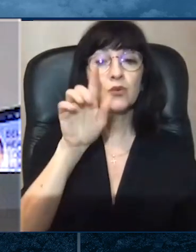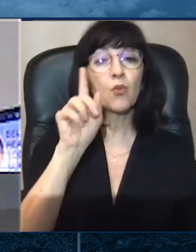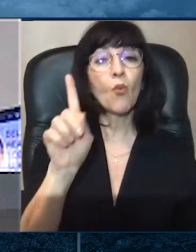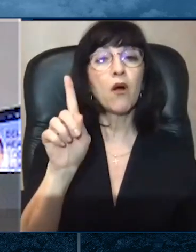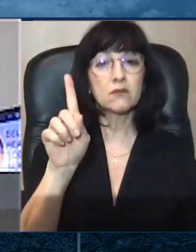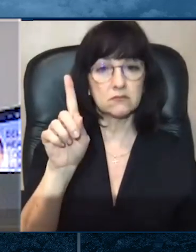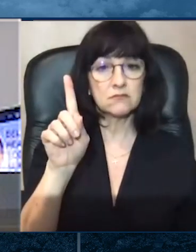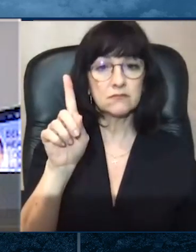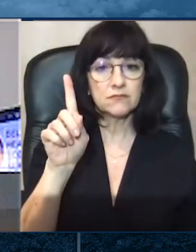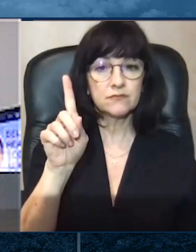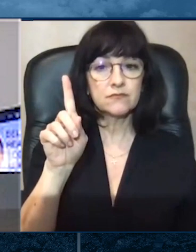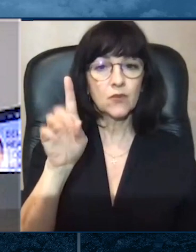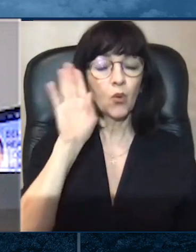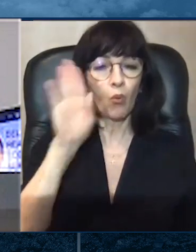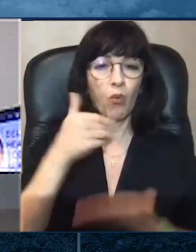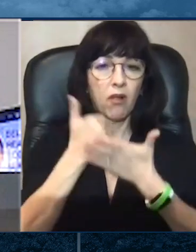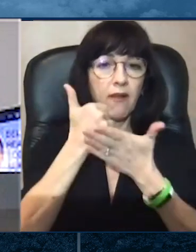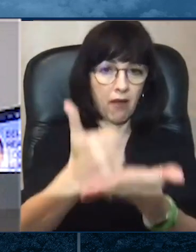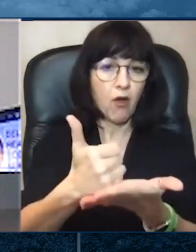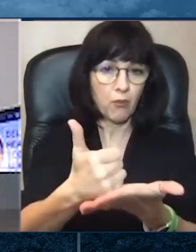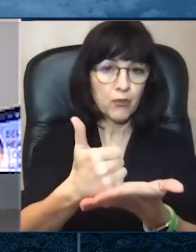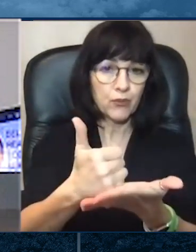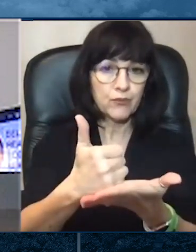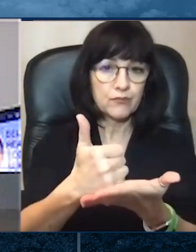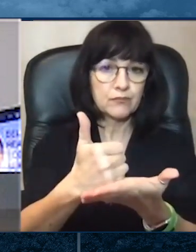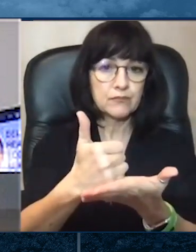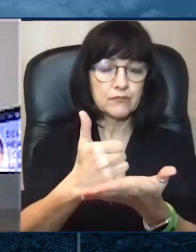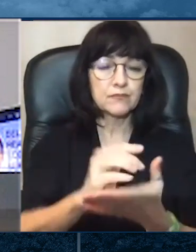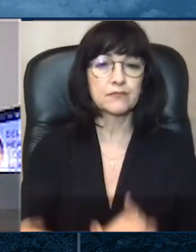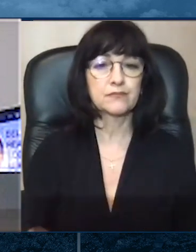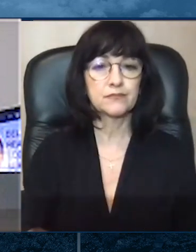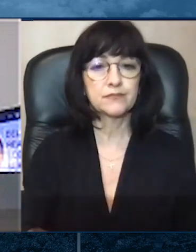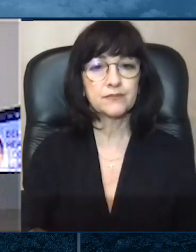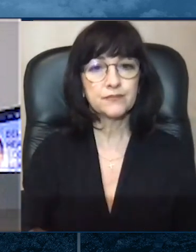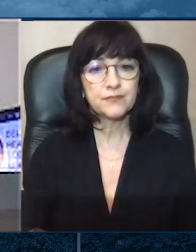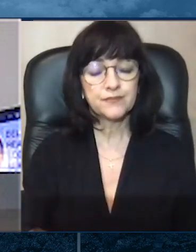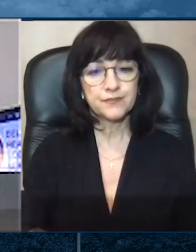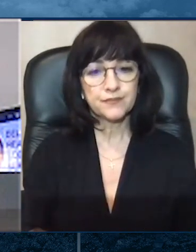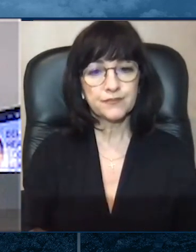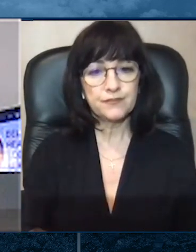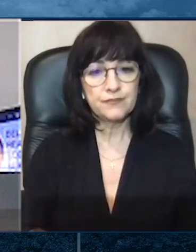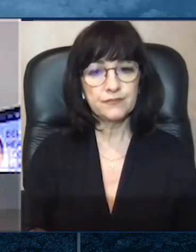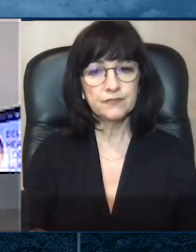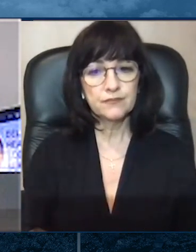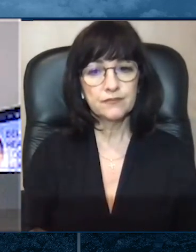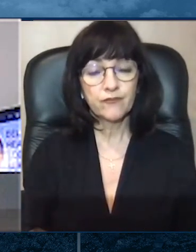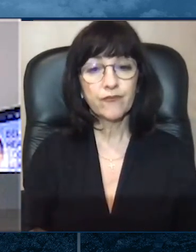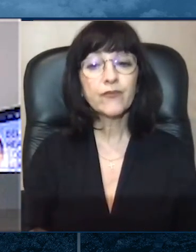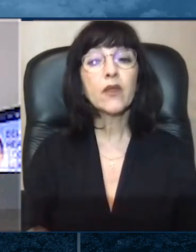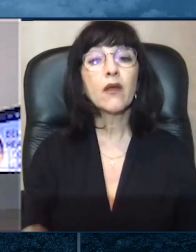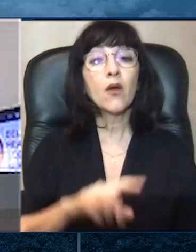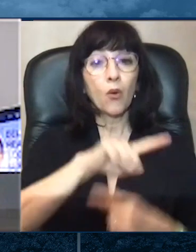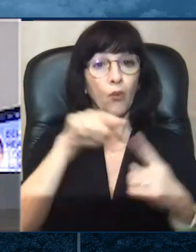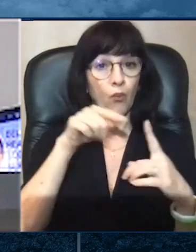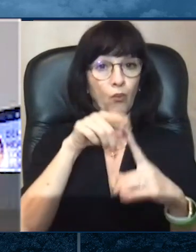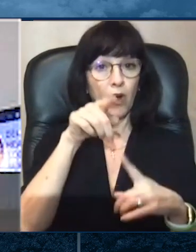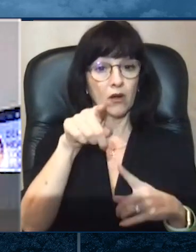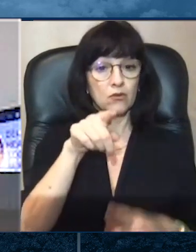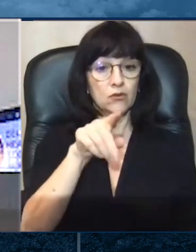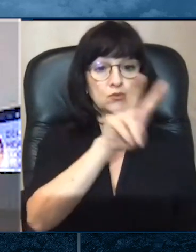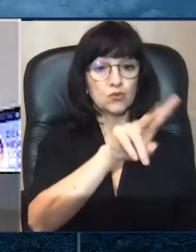auditiva. Y el operador puede conectarse con un profesional médico para